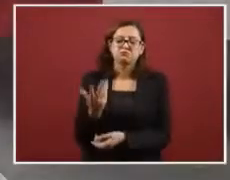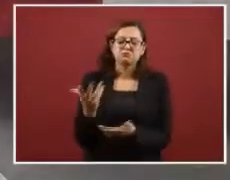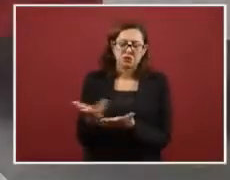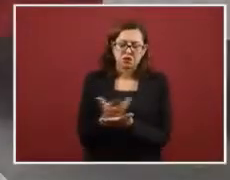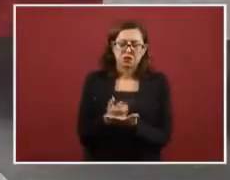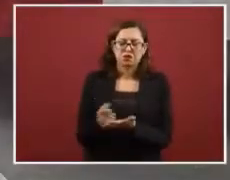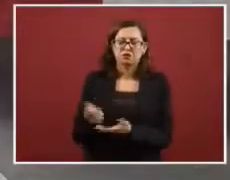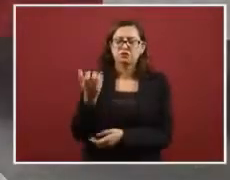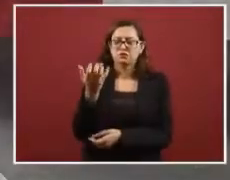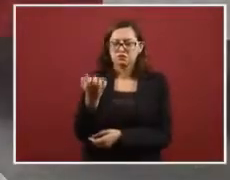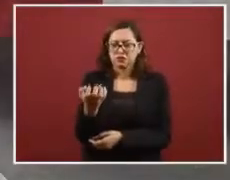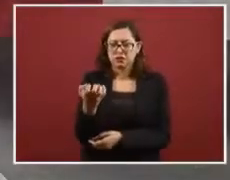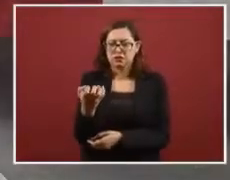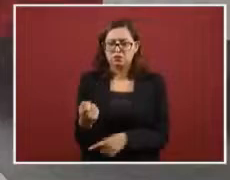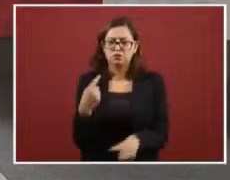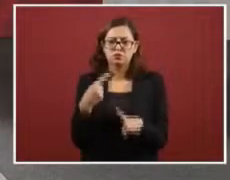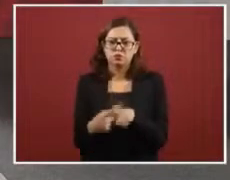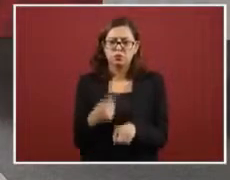Michoacan.